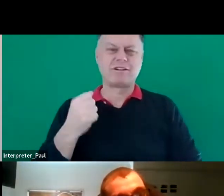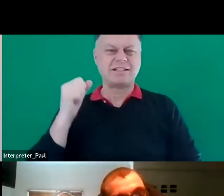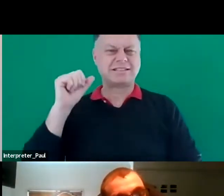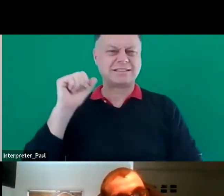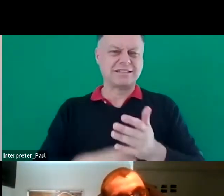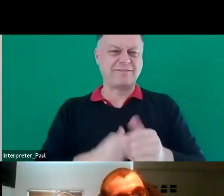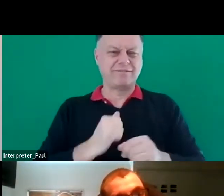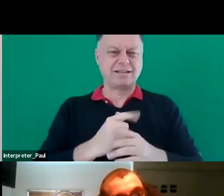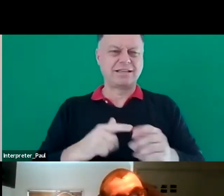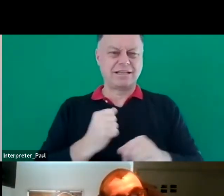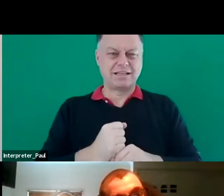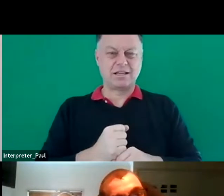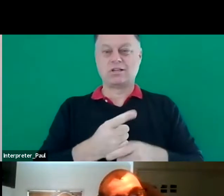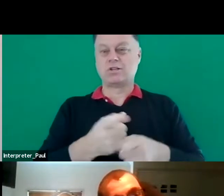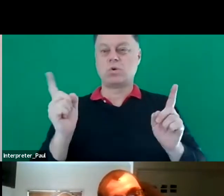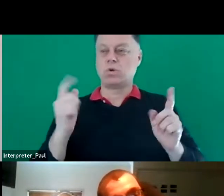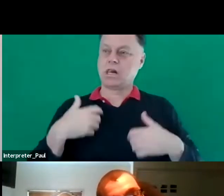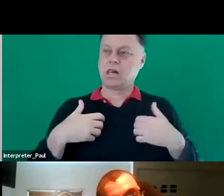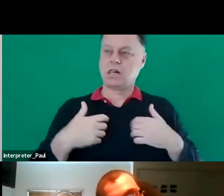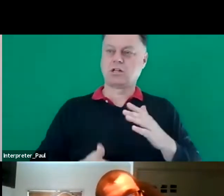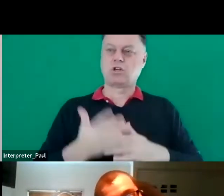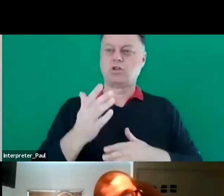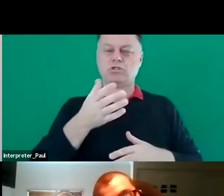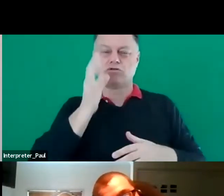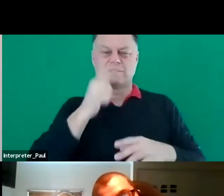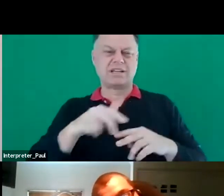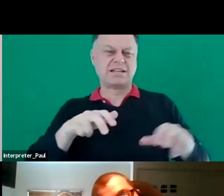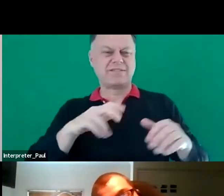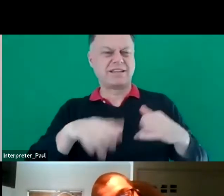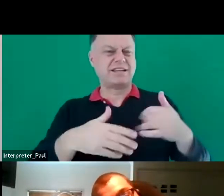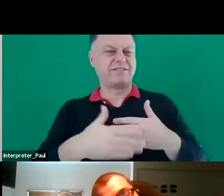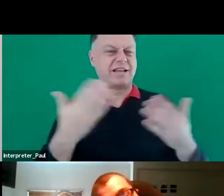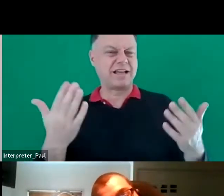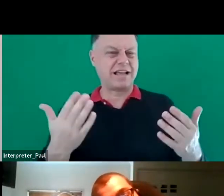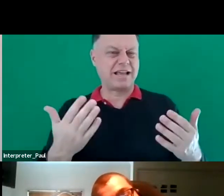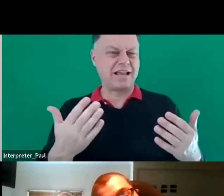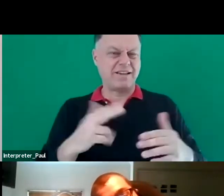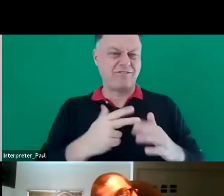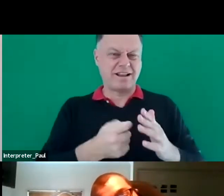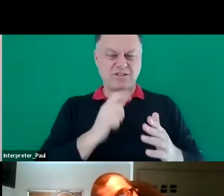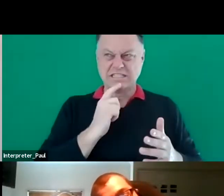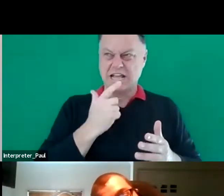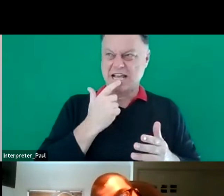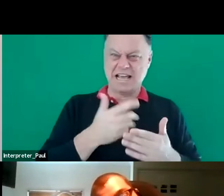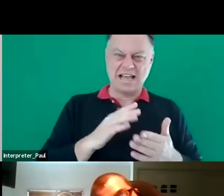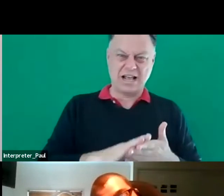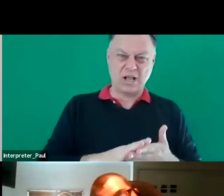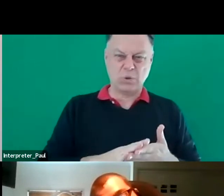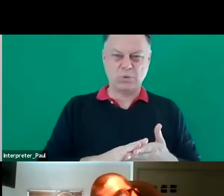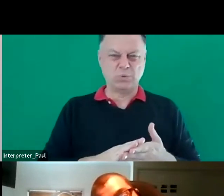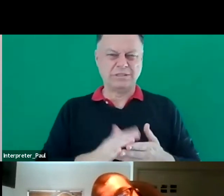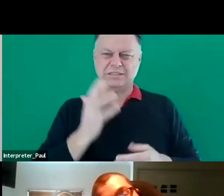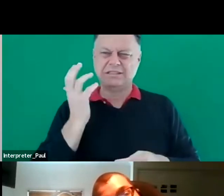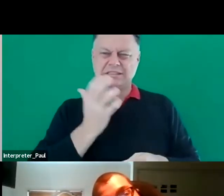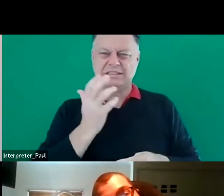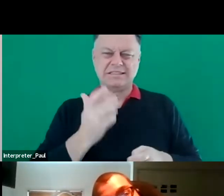standing between all of you and your drink and activity at the end of the conference on a Friday afternoon. I feel that's a dangerous